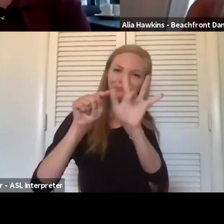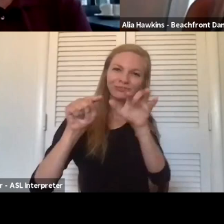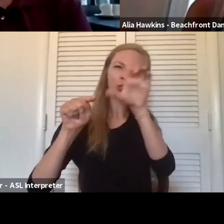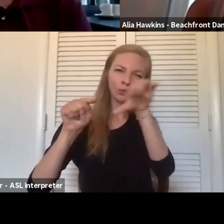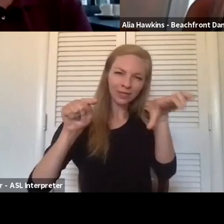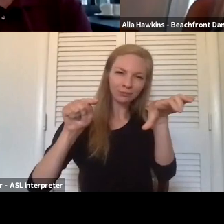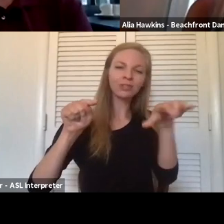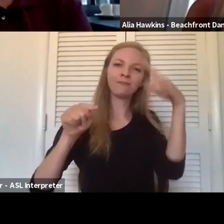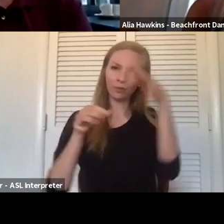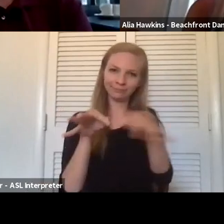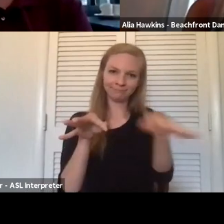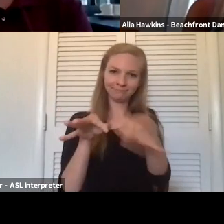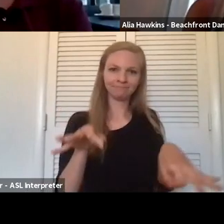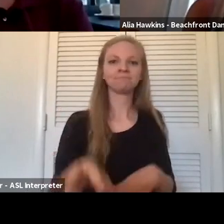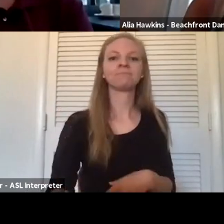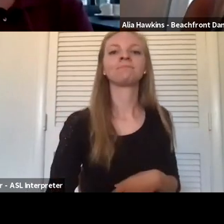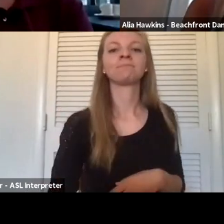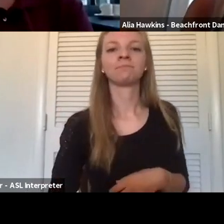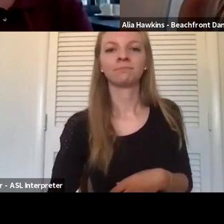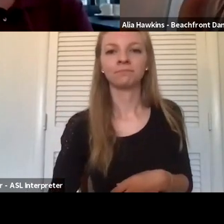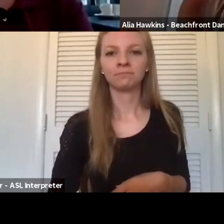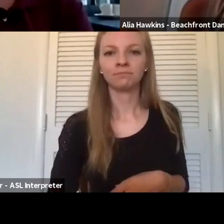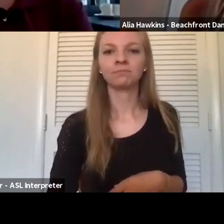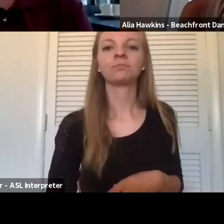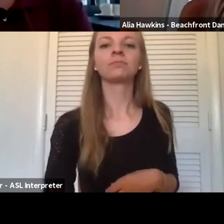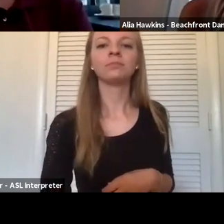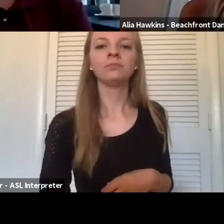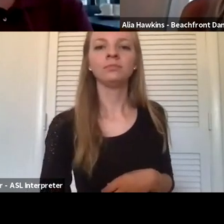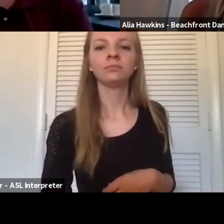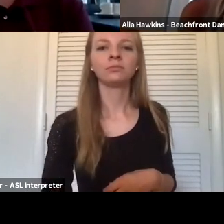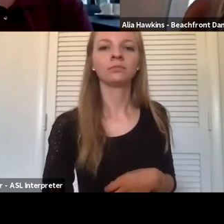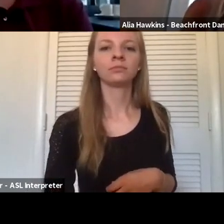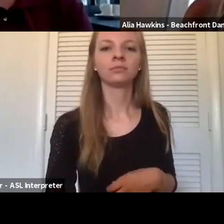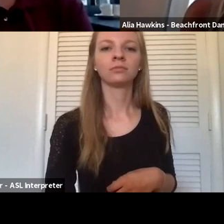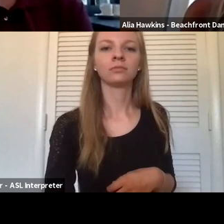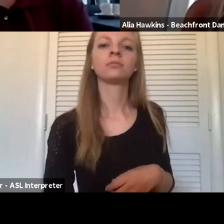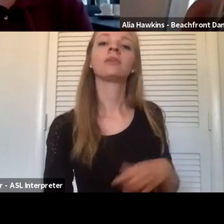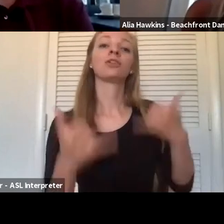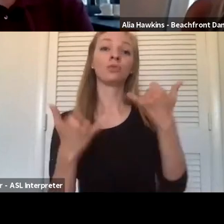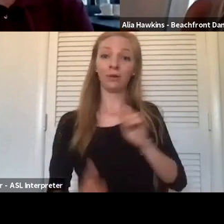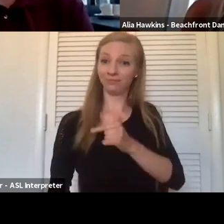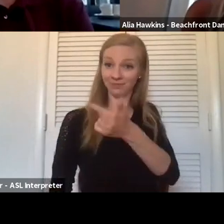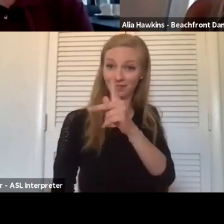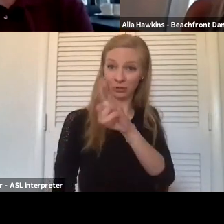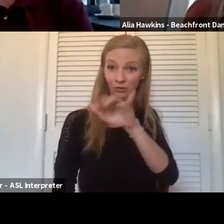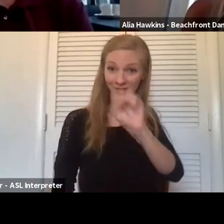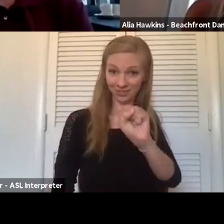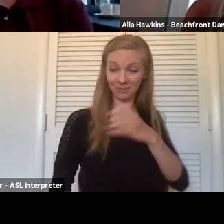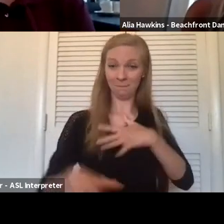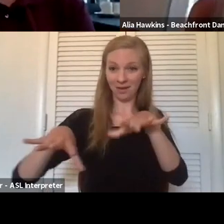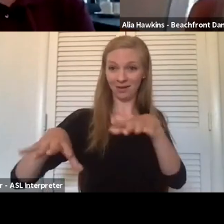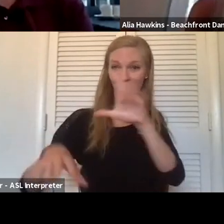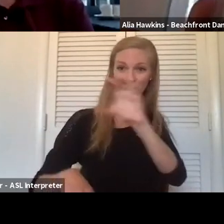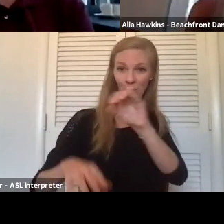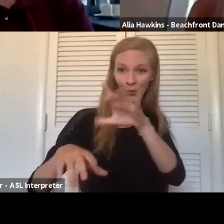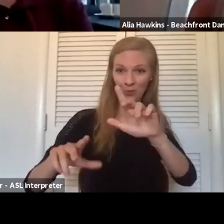So to get started, we're going to go over some basics of the ADA and I'm going to hand it over to Chris Johnson, my co-host. Chris my co